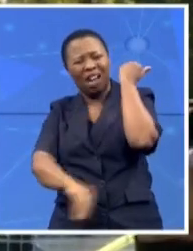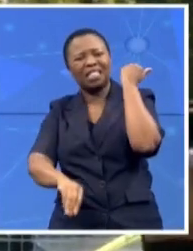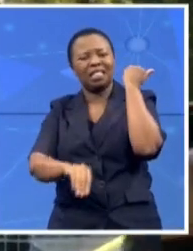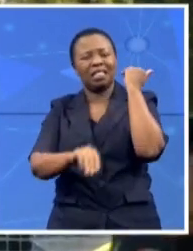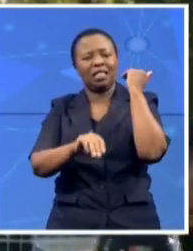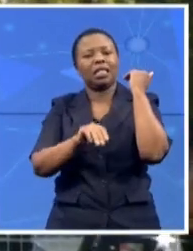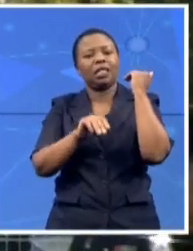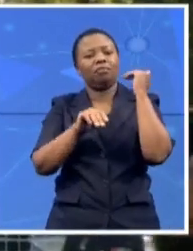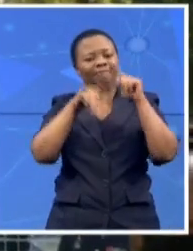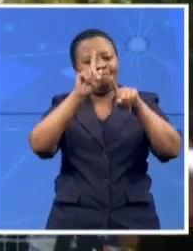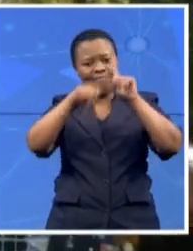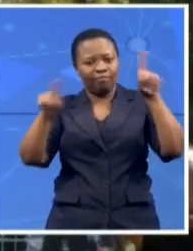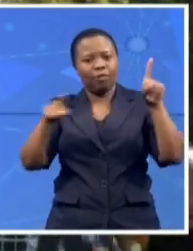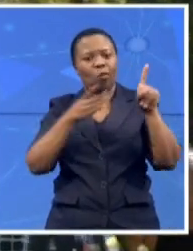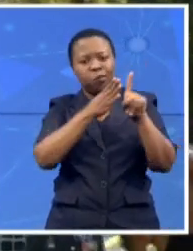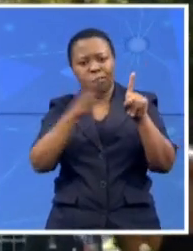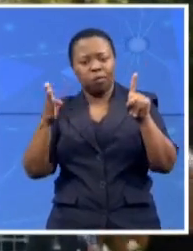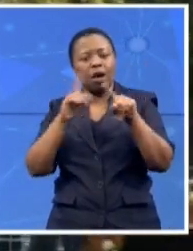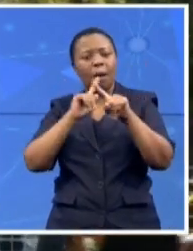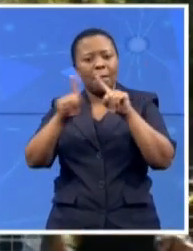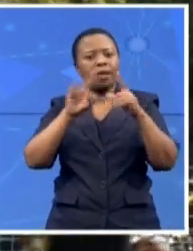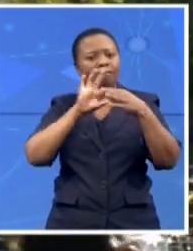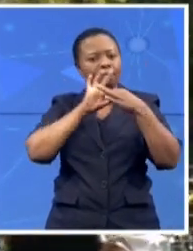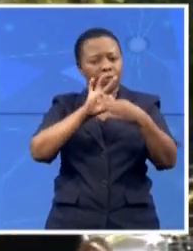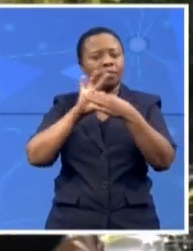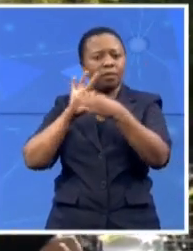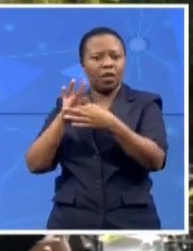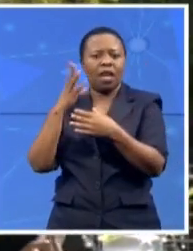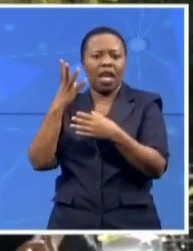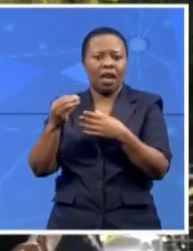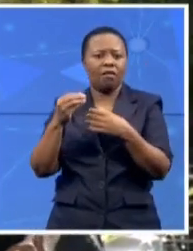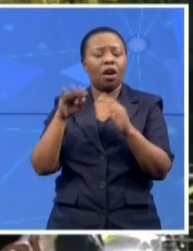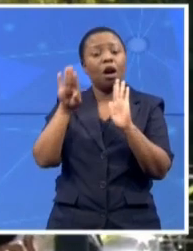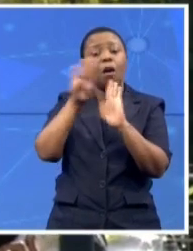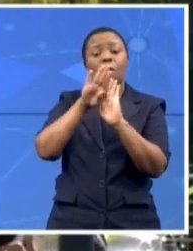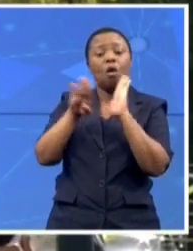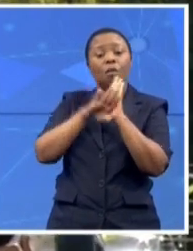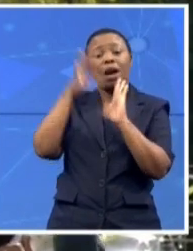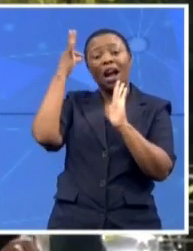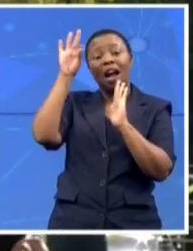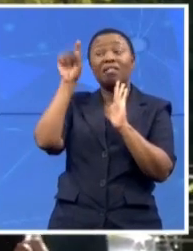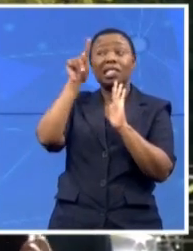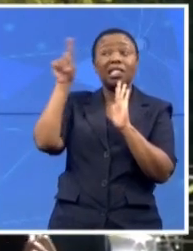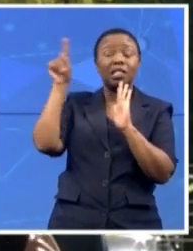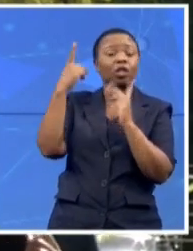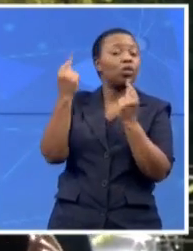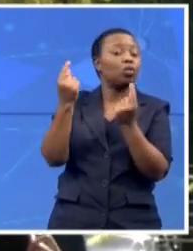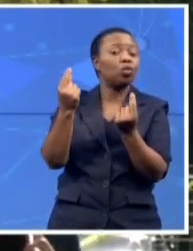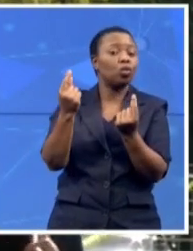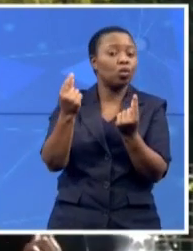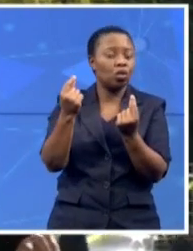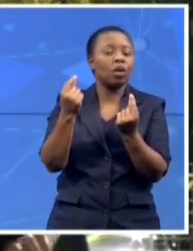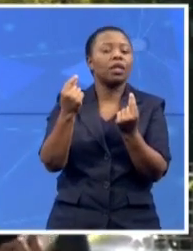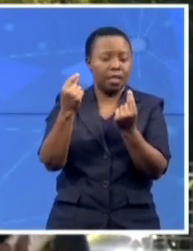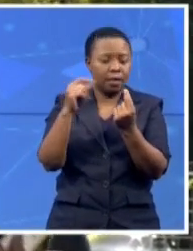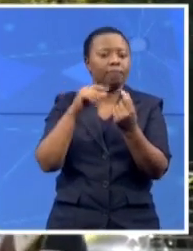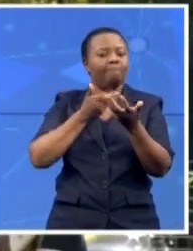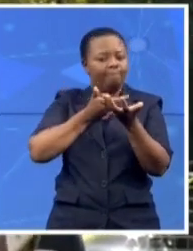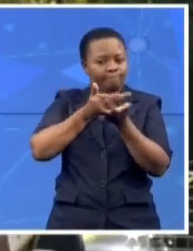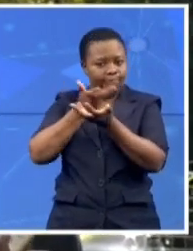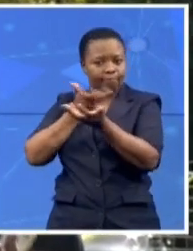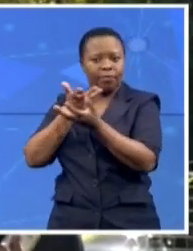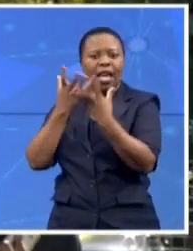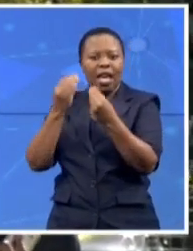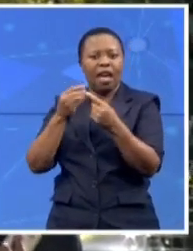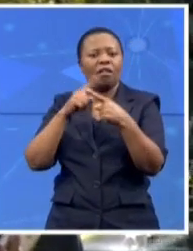the speech of the President, what are programs that government is putting in place to respond to the issues of unemployment, to respond to the issues